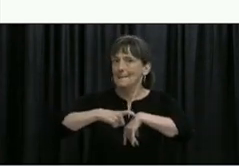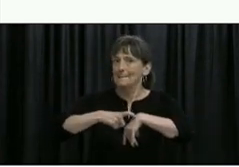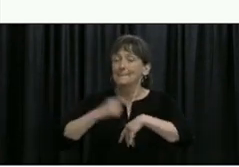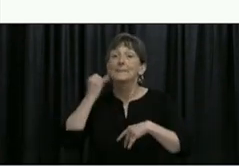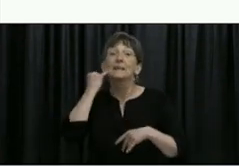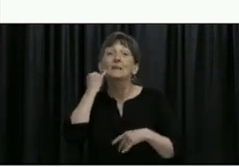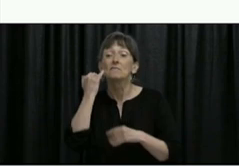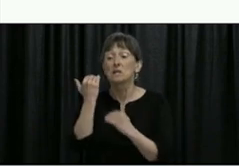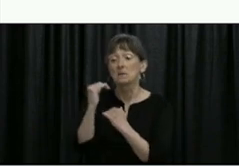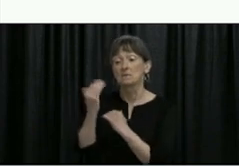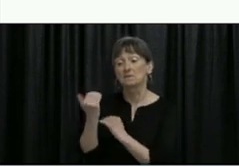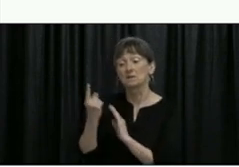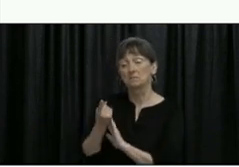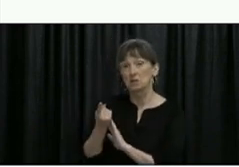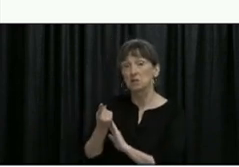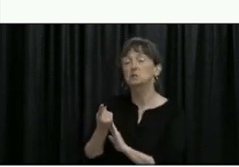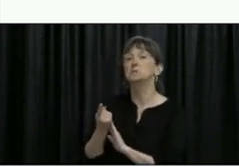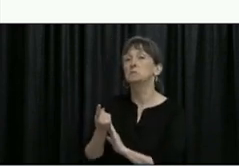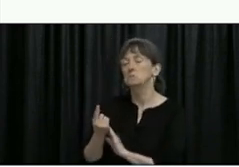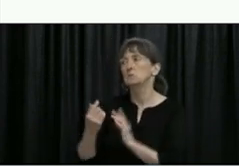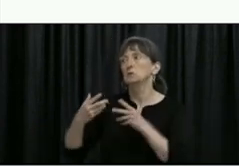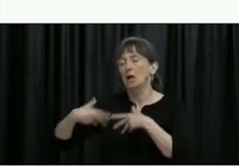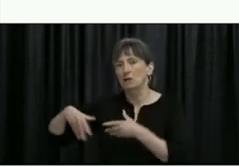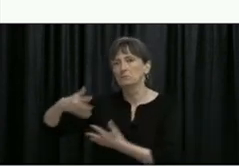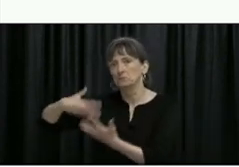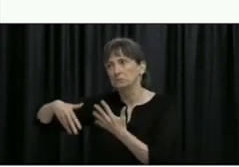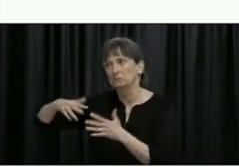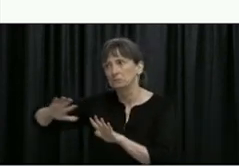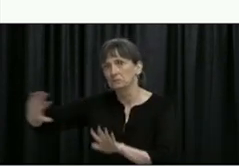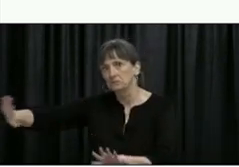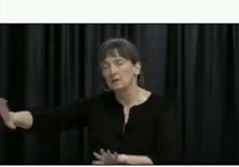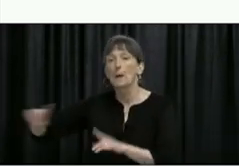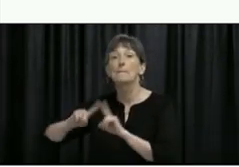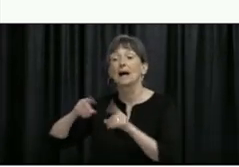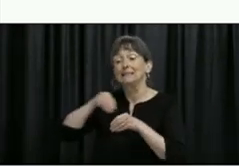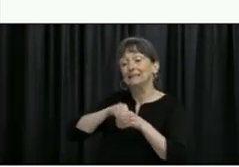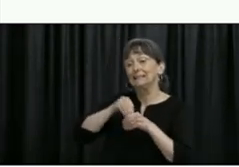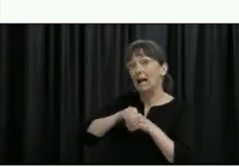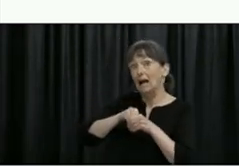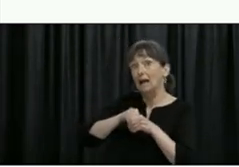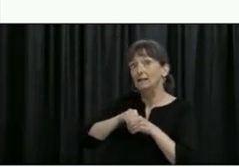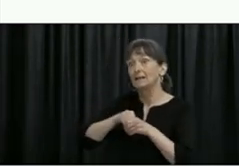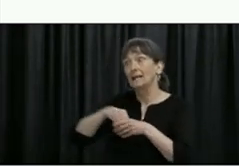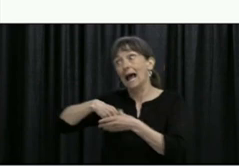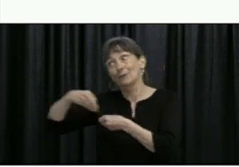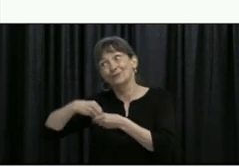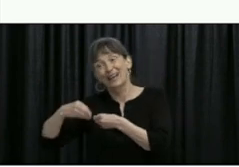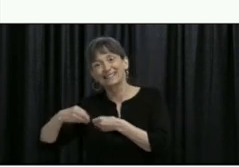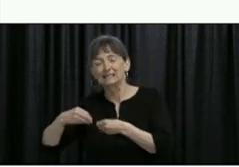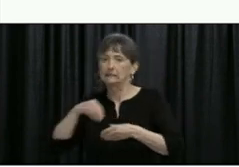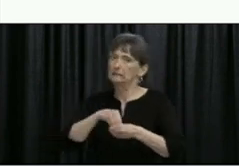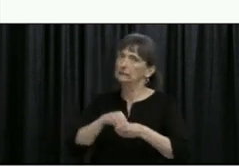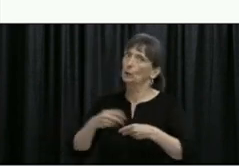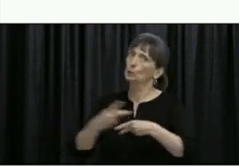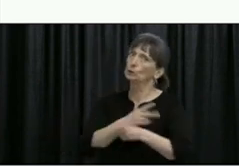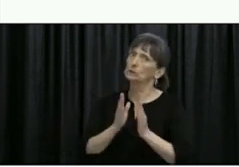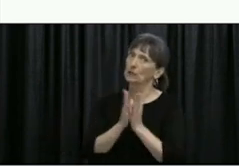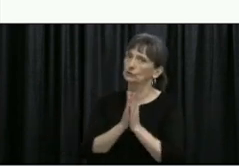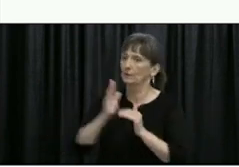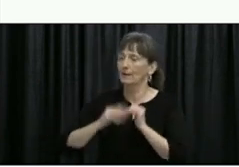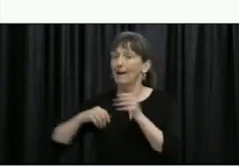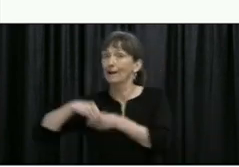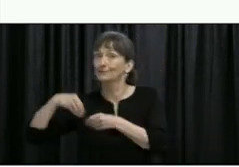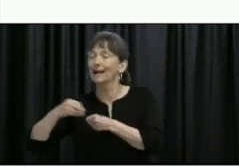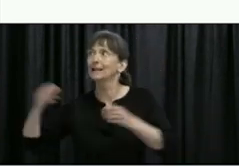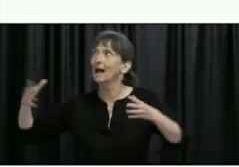So, please consider that as well. And spending time together indoors is more risky than spending it outdoors together.